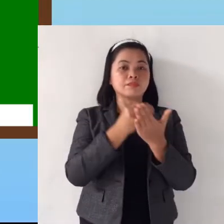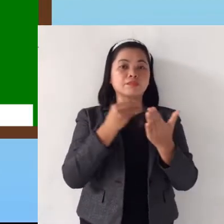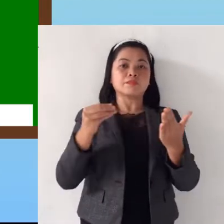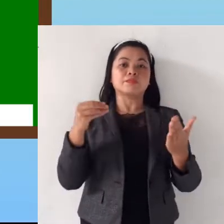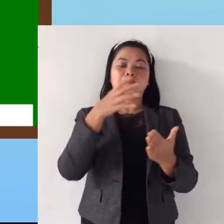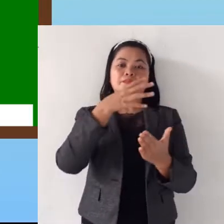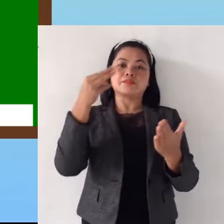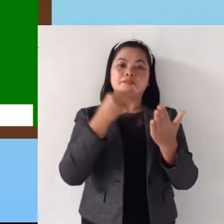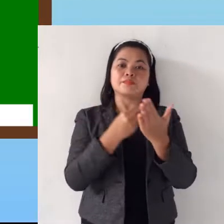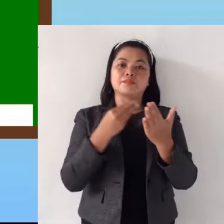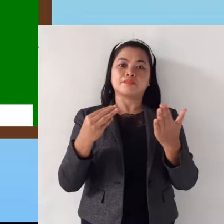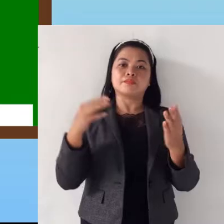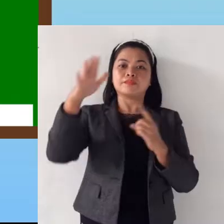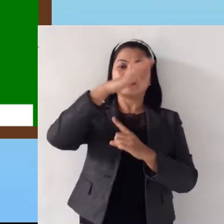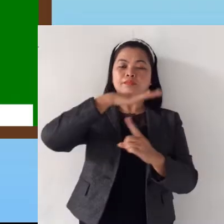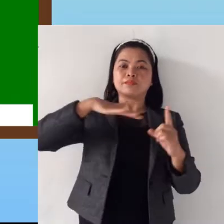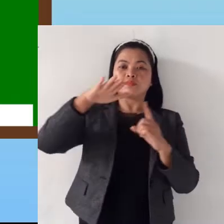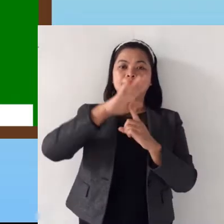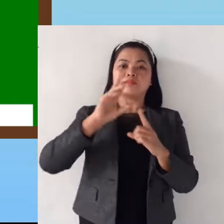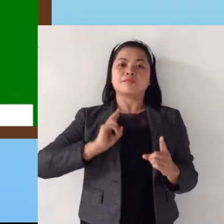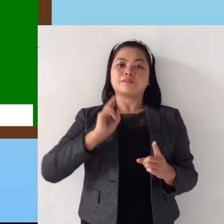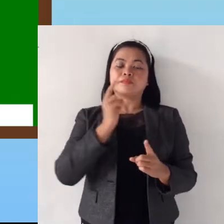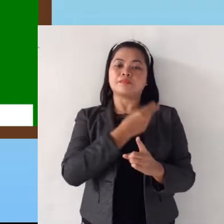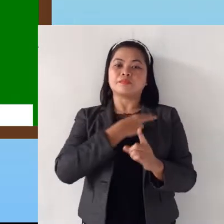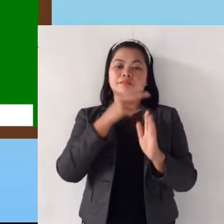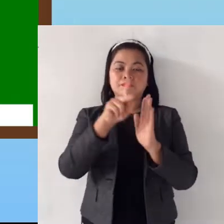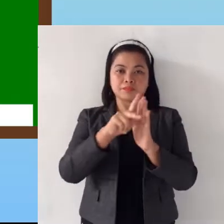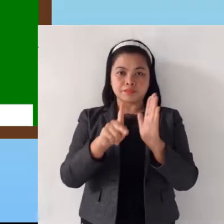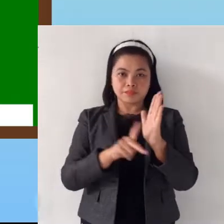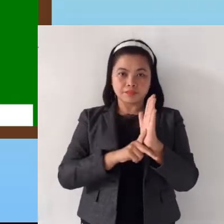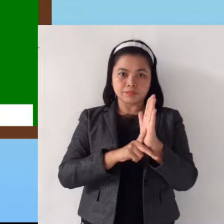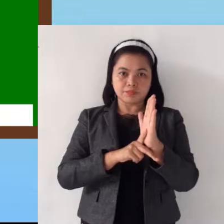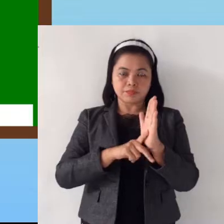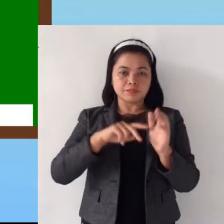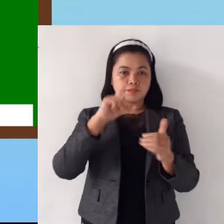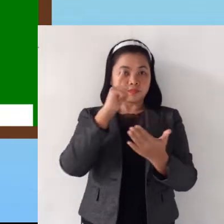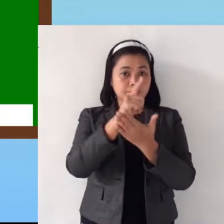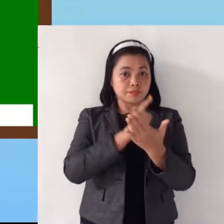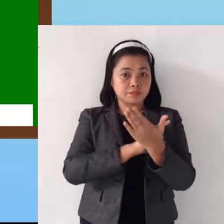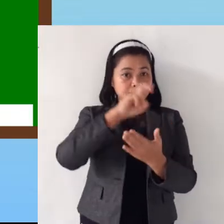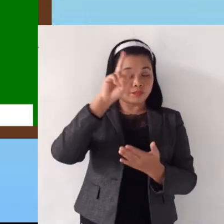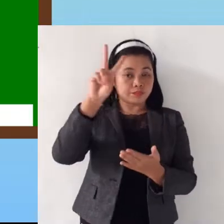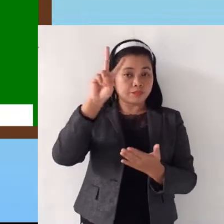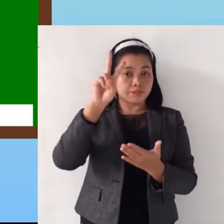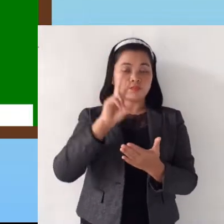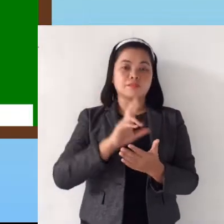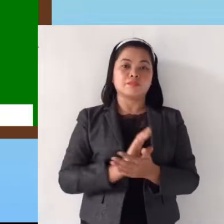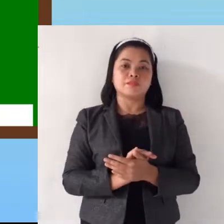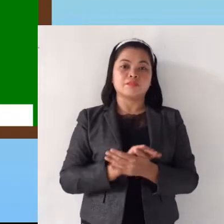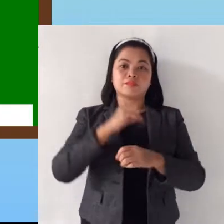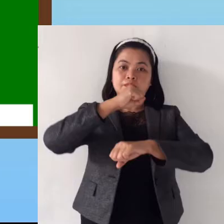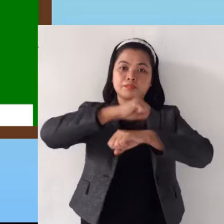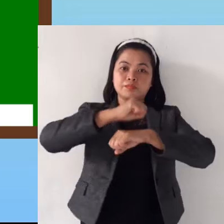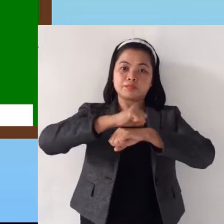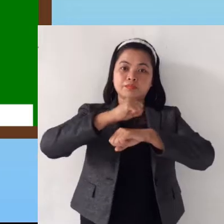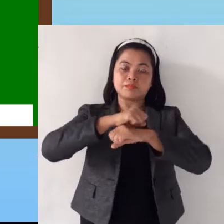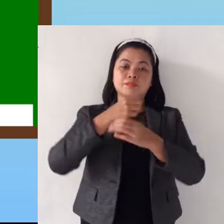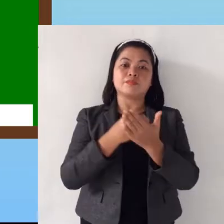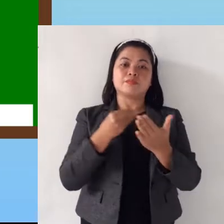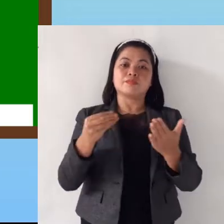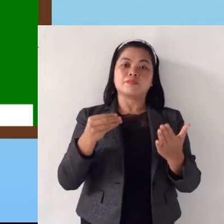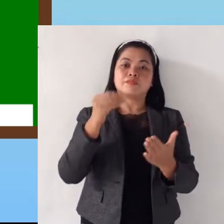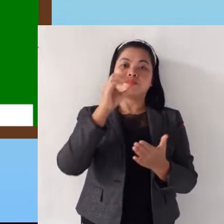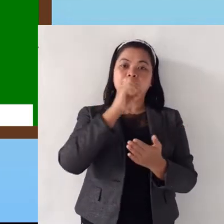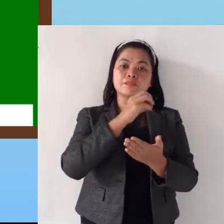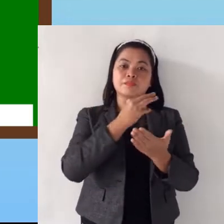materials around us and their properties. Lesson 2, solid objects or